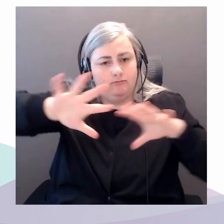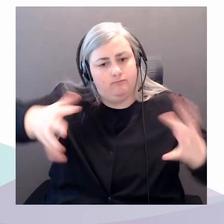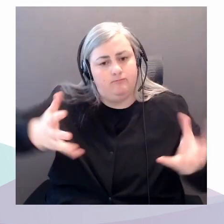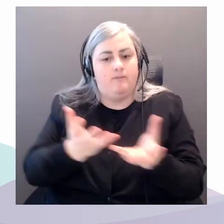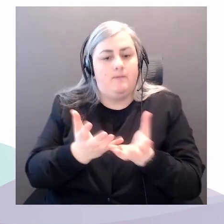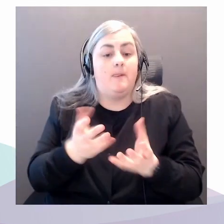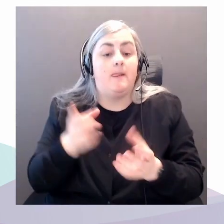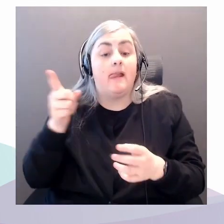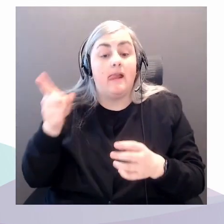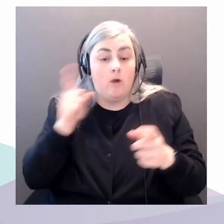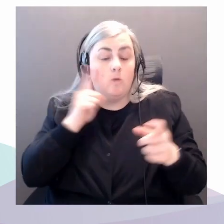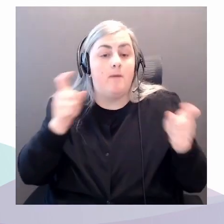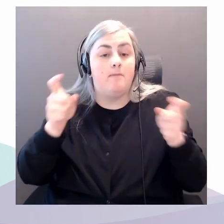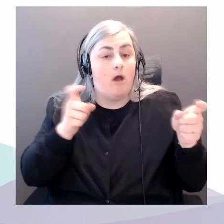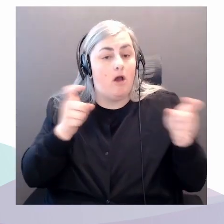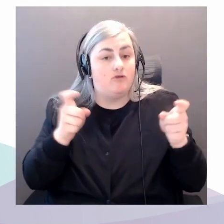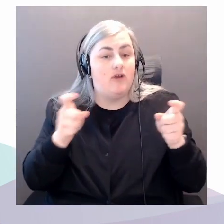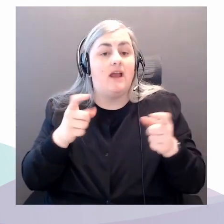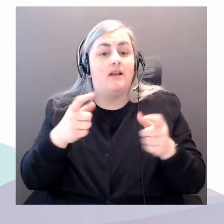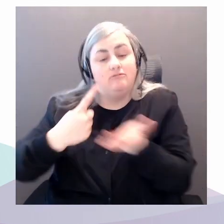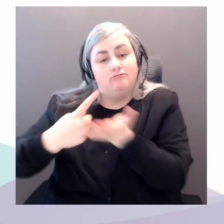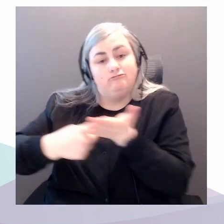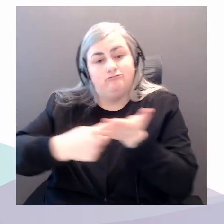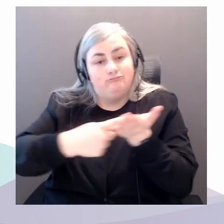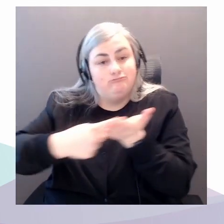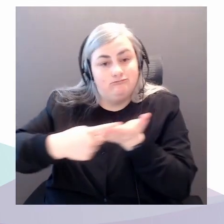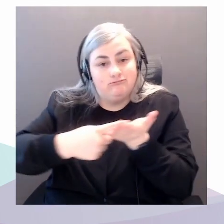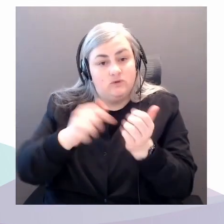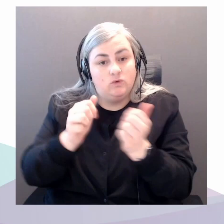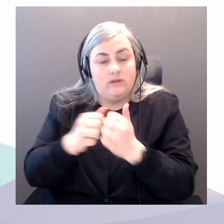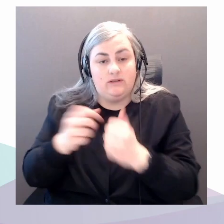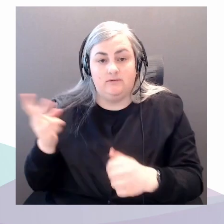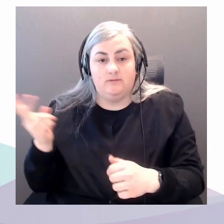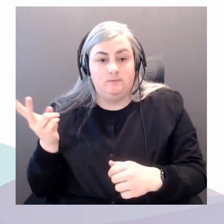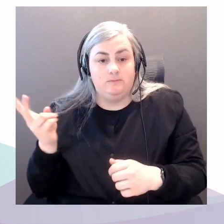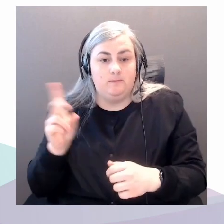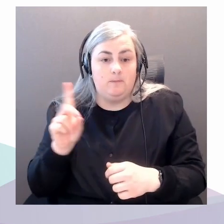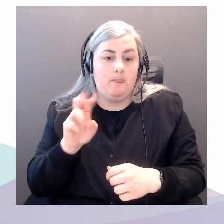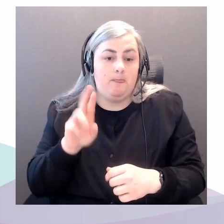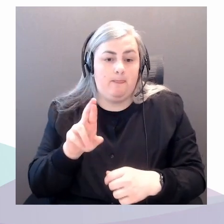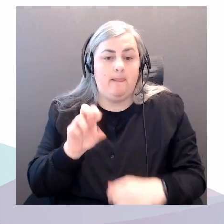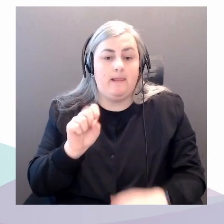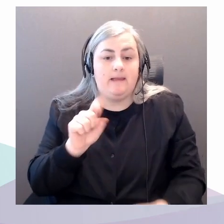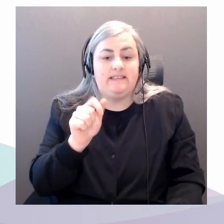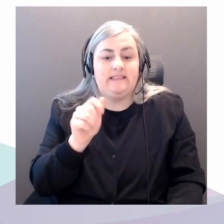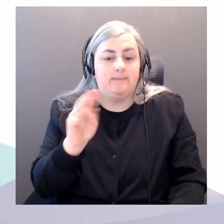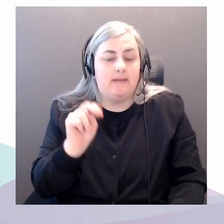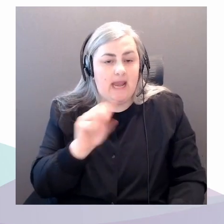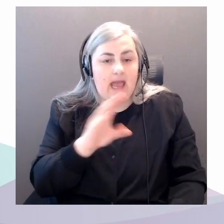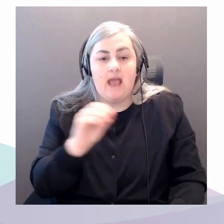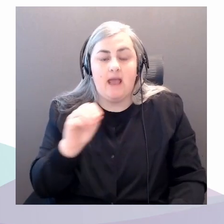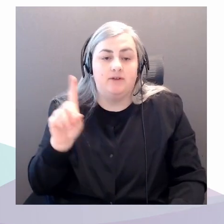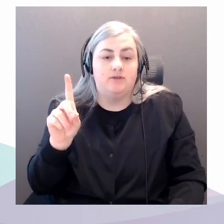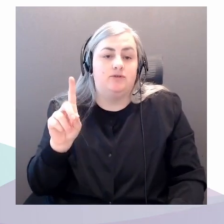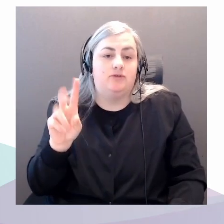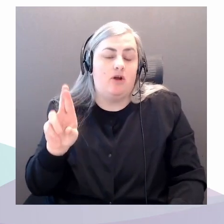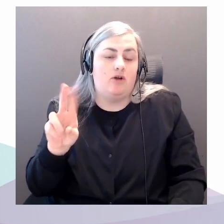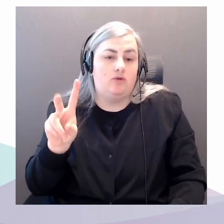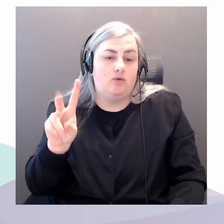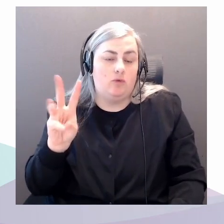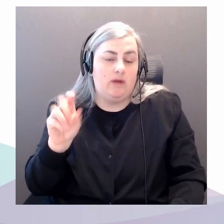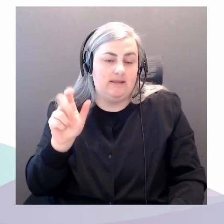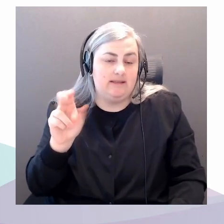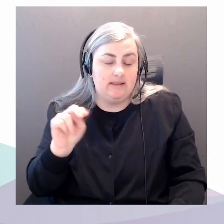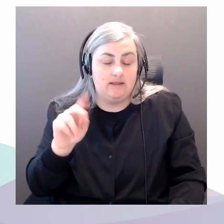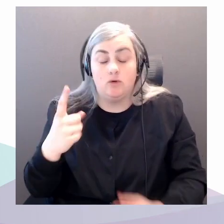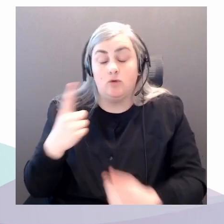Wilson. They will take a few questions from the audience. You can submit your questions by typing them into the question